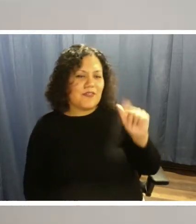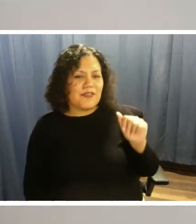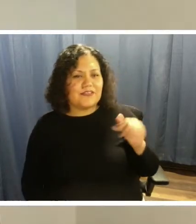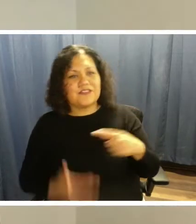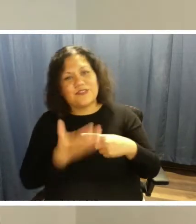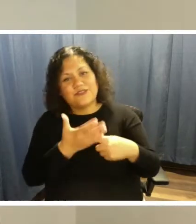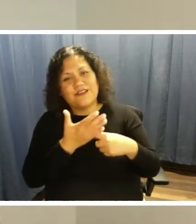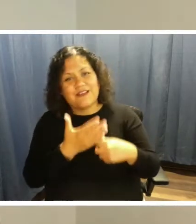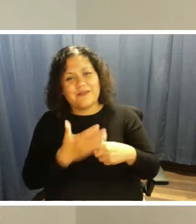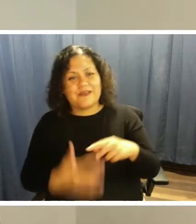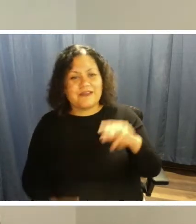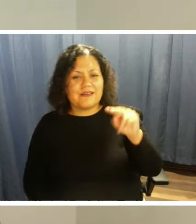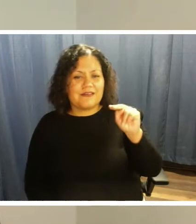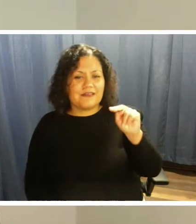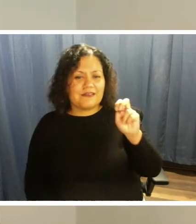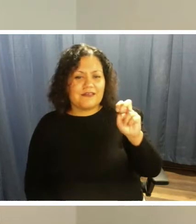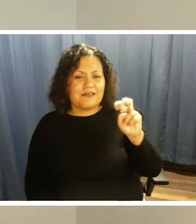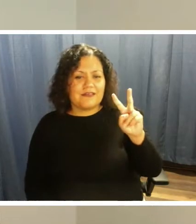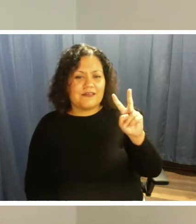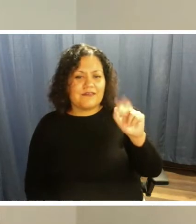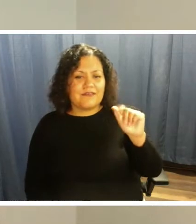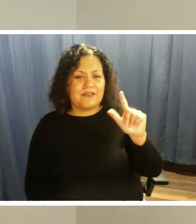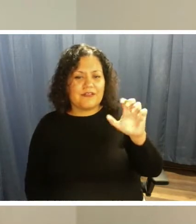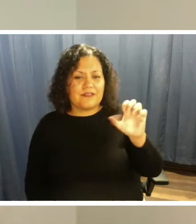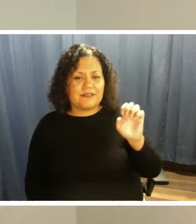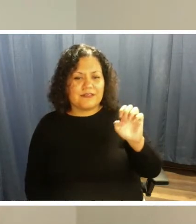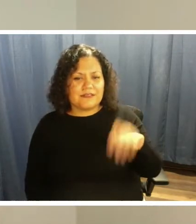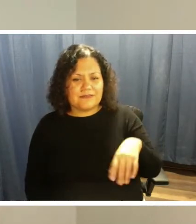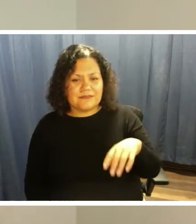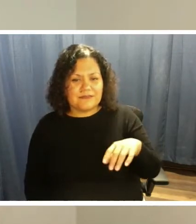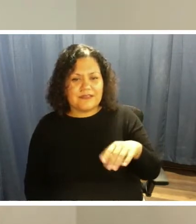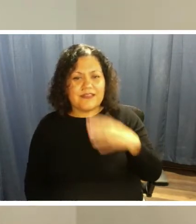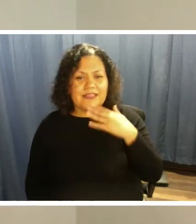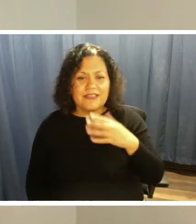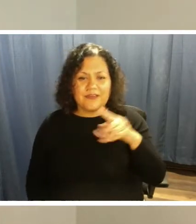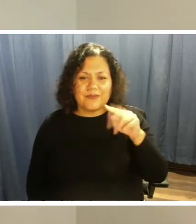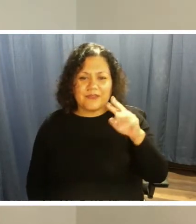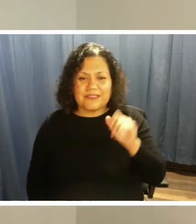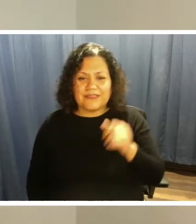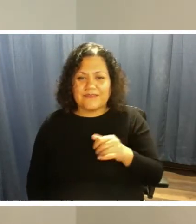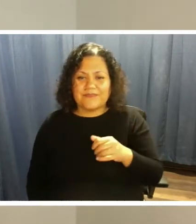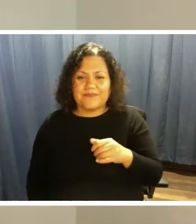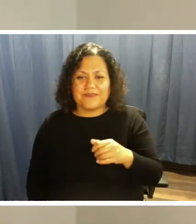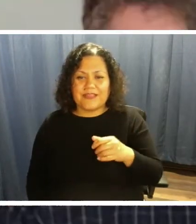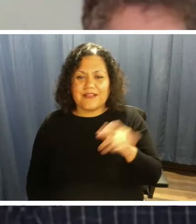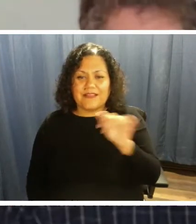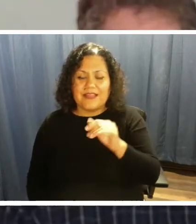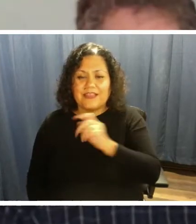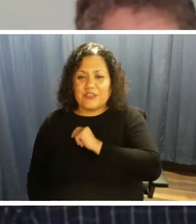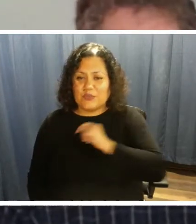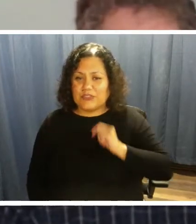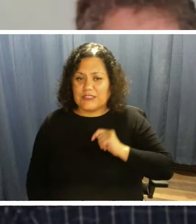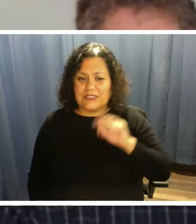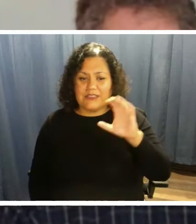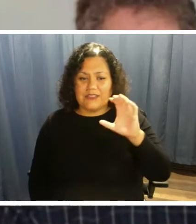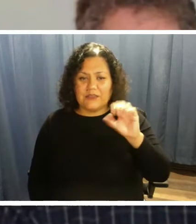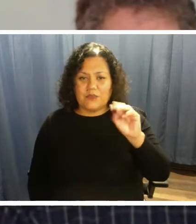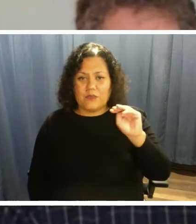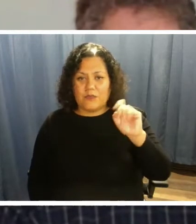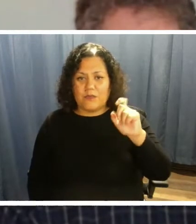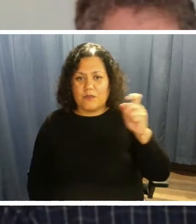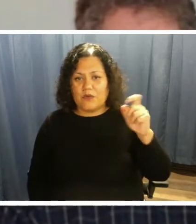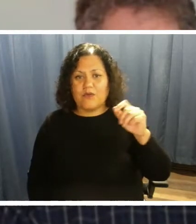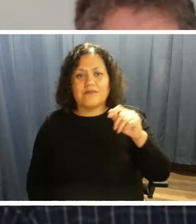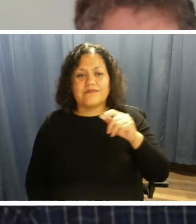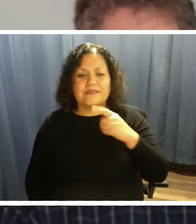about Netherlands. Thank you, Priscilla. Like Trustee Cuomo mentioned earlier, Via is committed